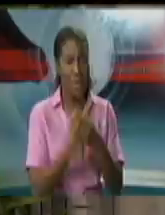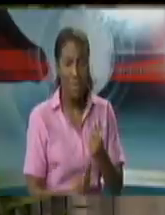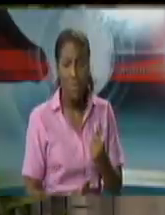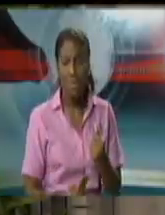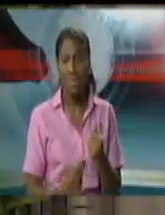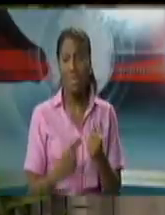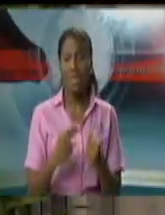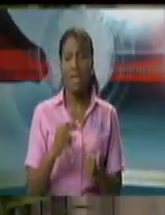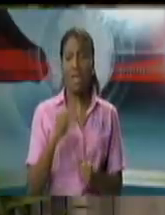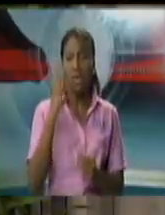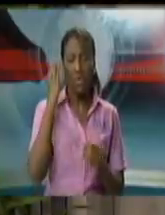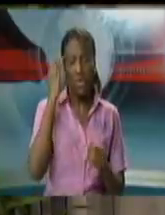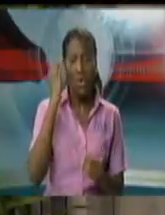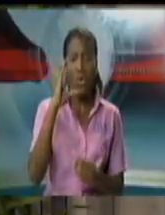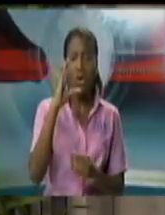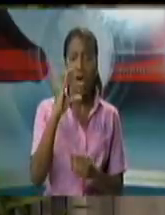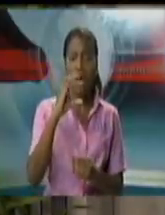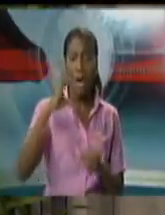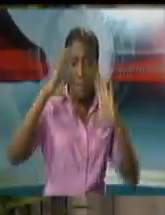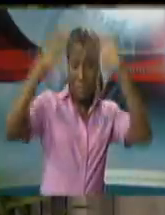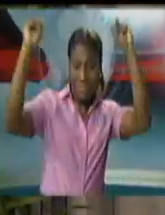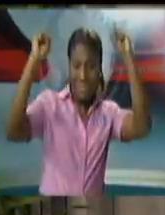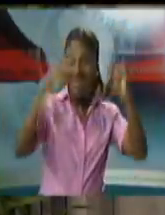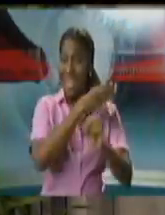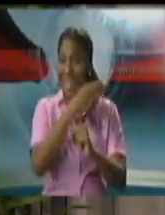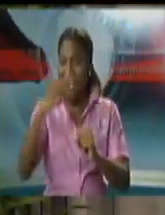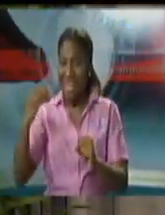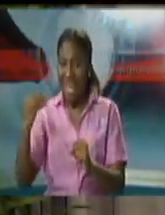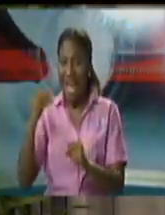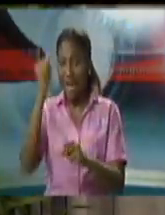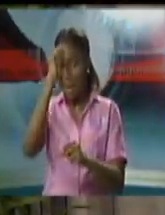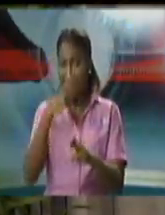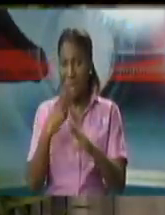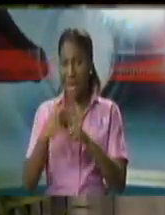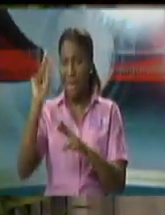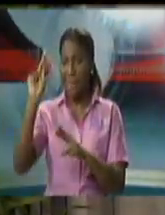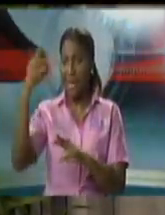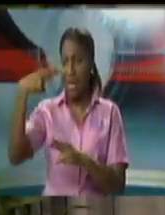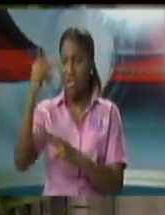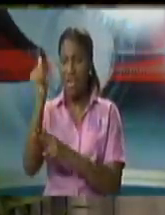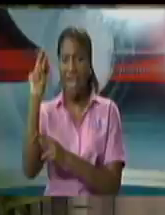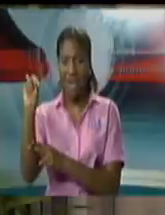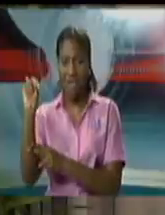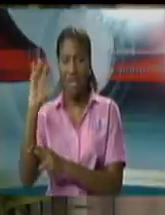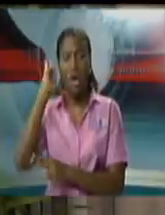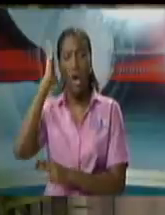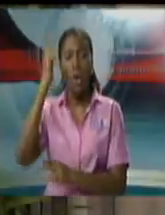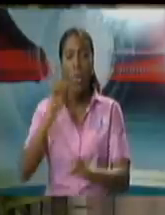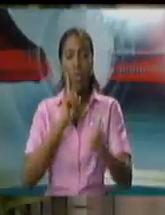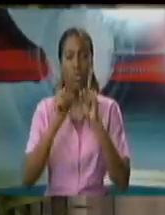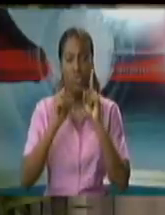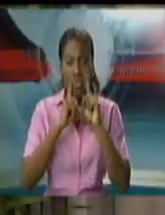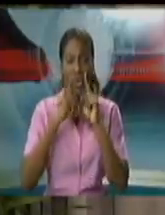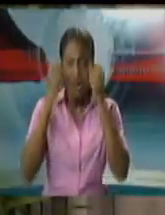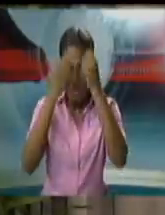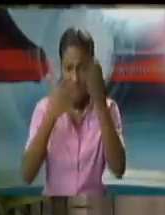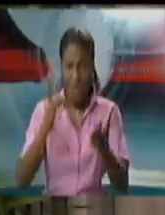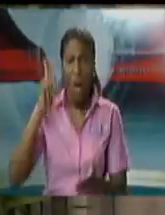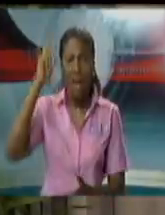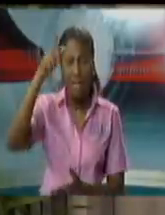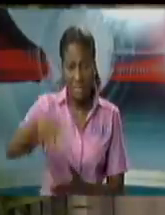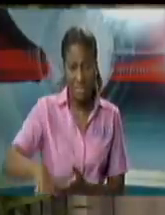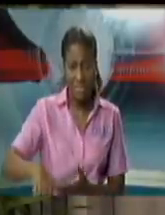Honourable Camille Robinson Regis and Mr. Franklin can. They will speak to the parliament agenda specifically but as Attorney General